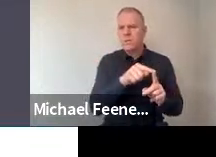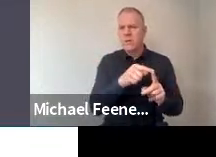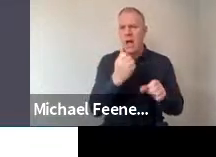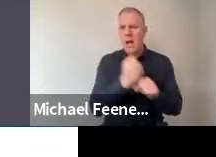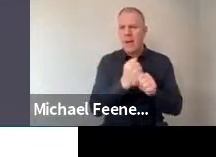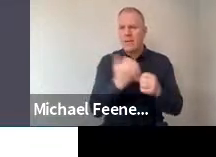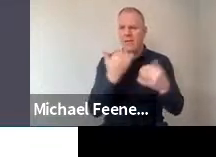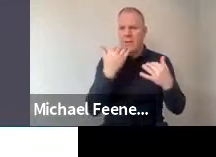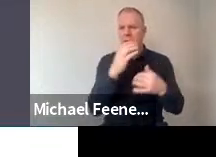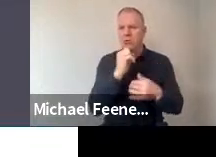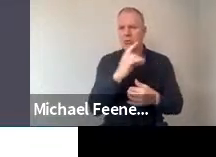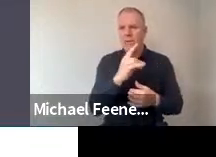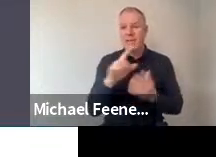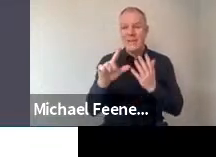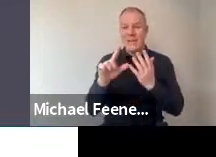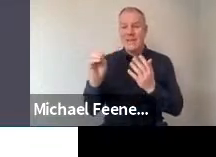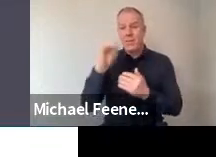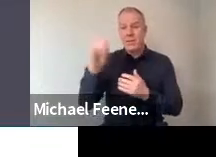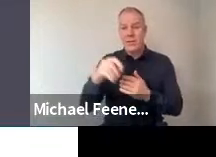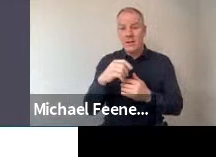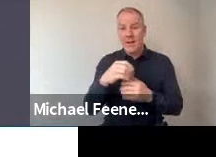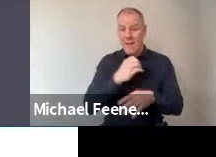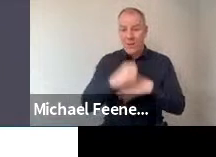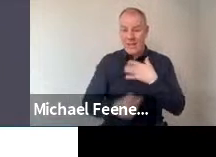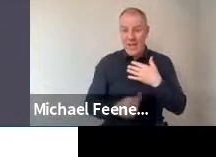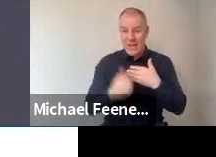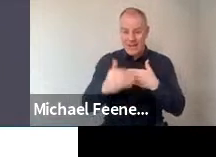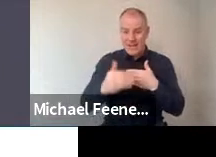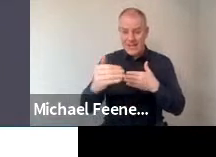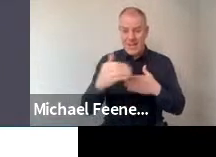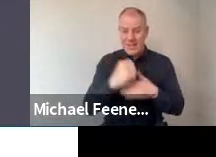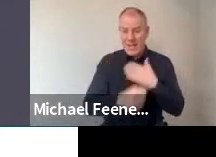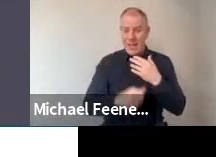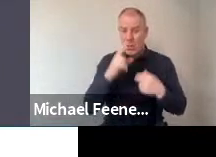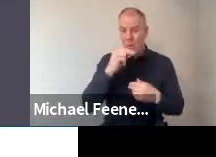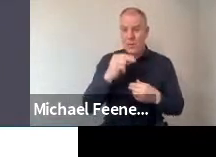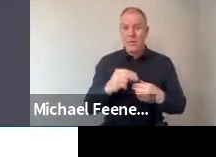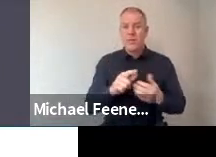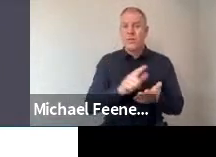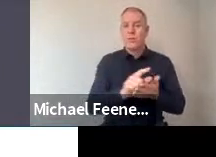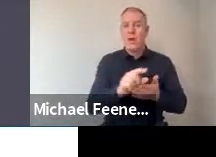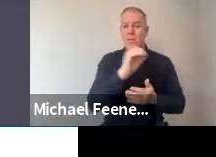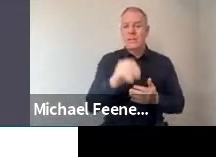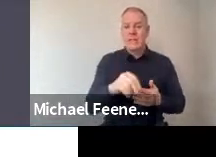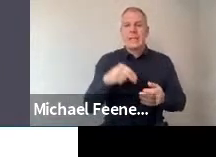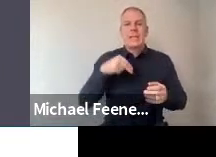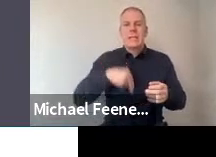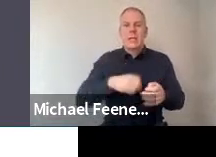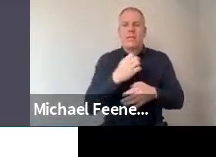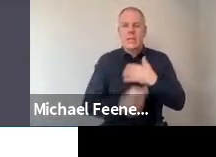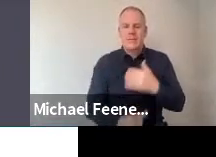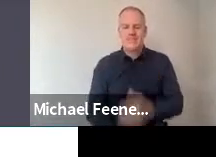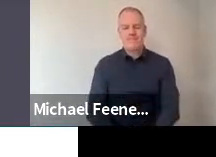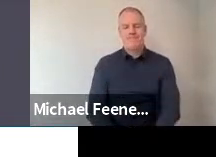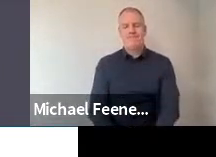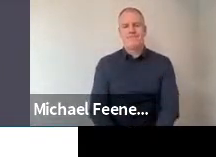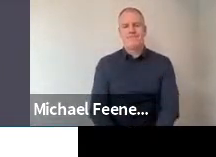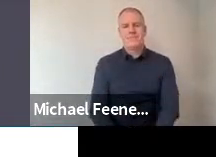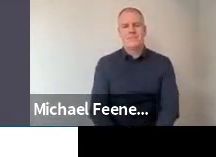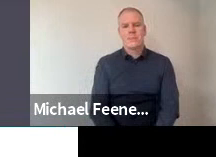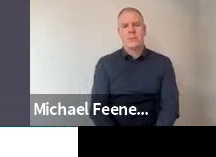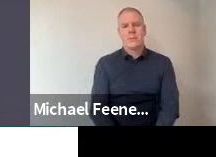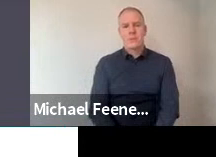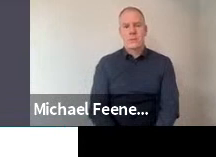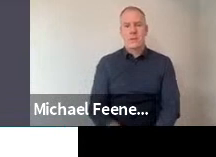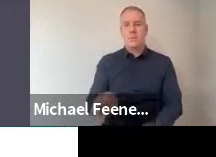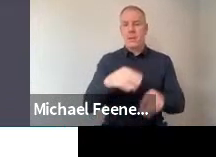COVID. And 70% said daily, daily news, with another 12% almost daily. So people were